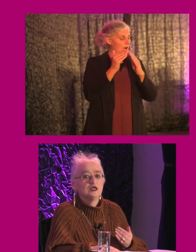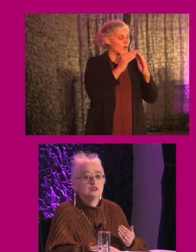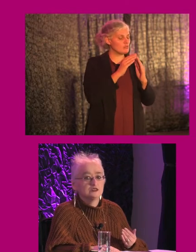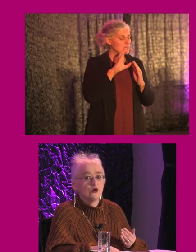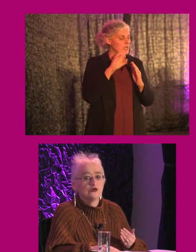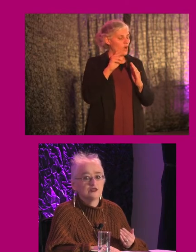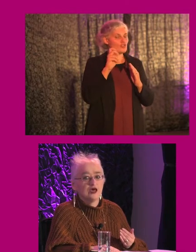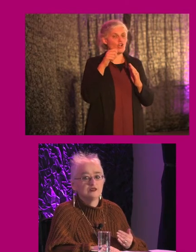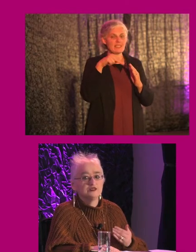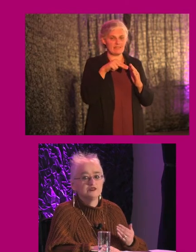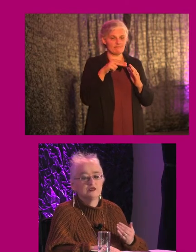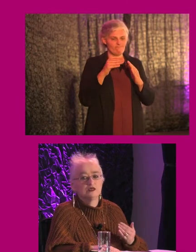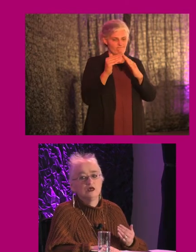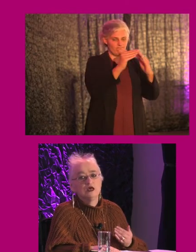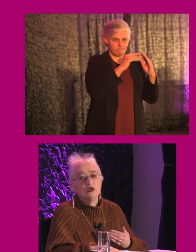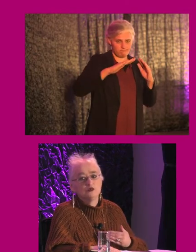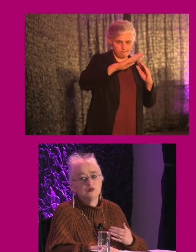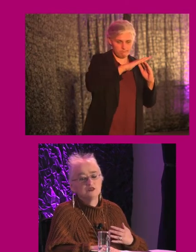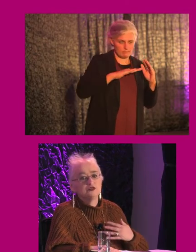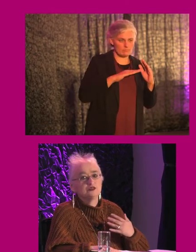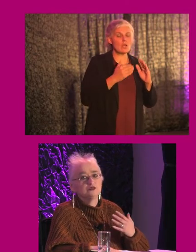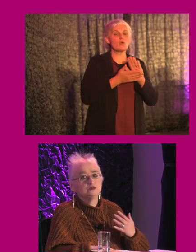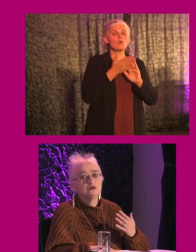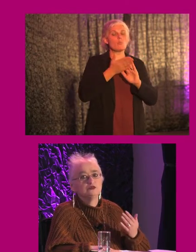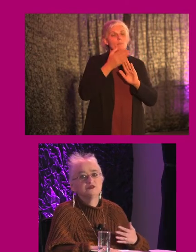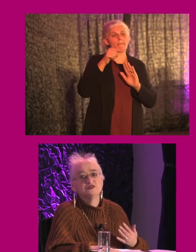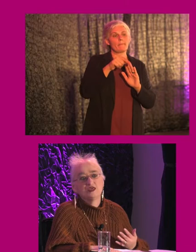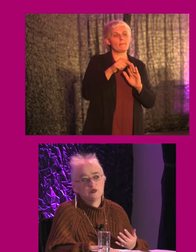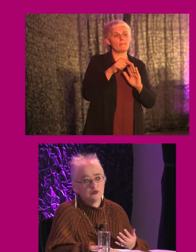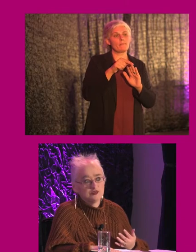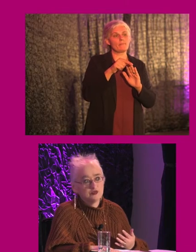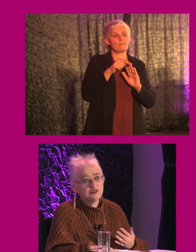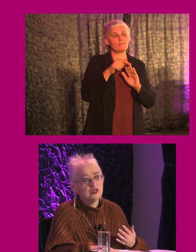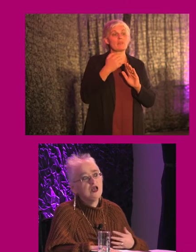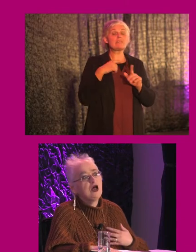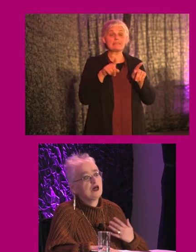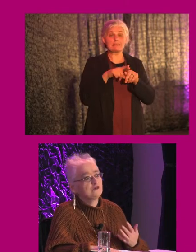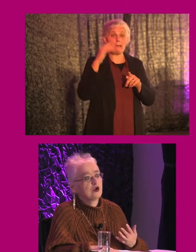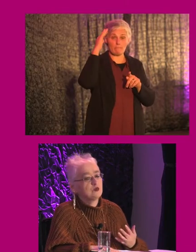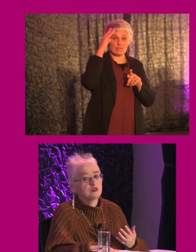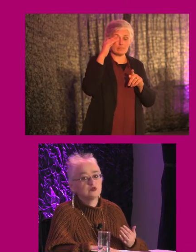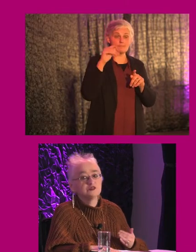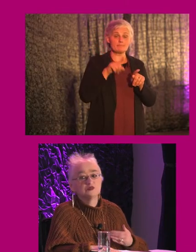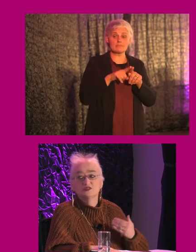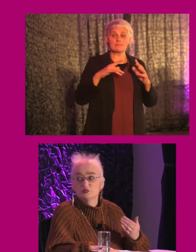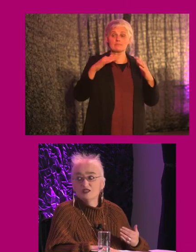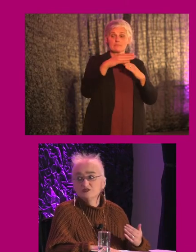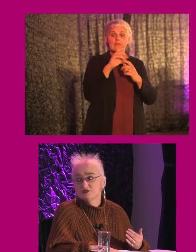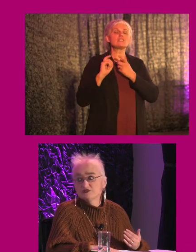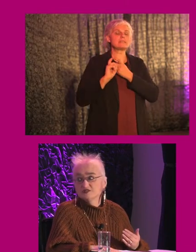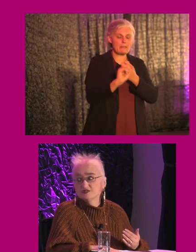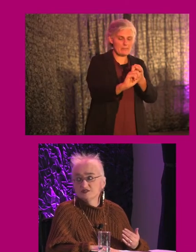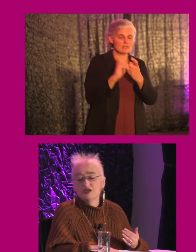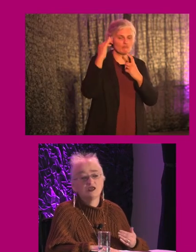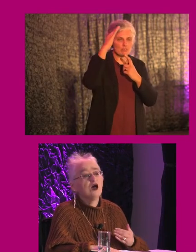Clendalken and this was built using sustainable principles and environmental principles as well as